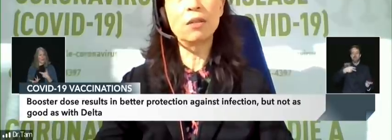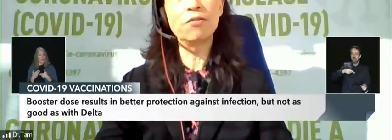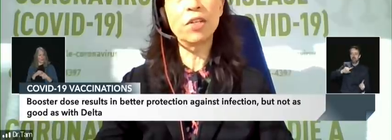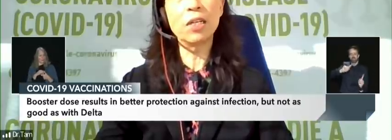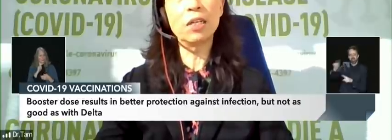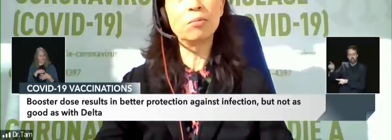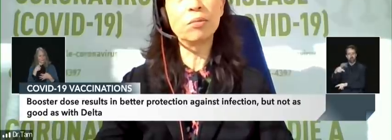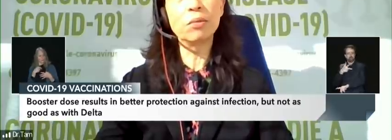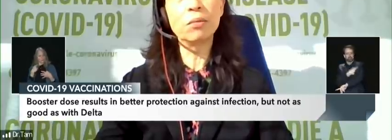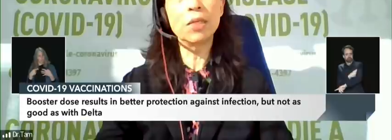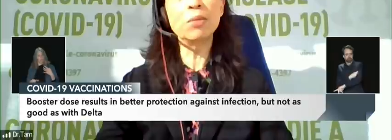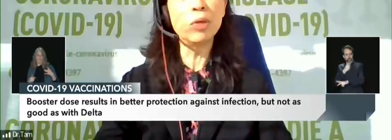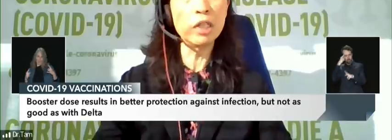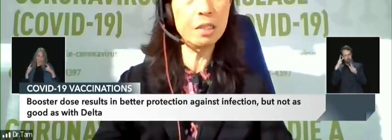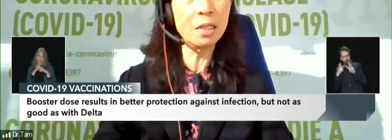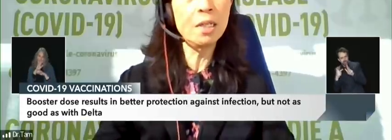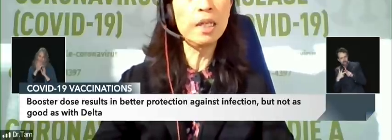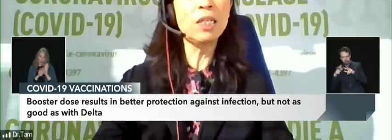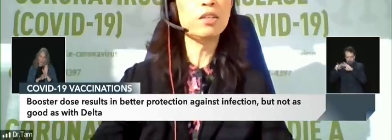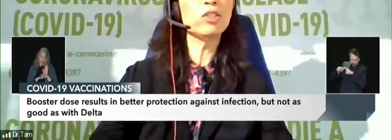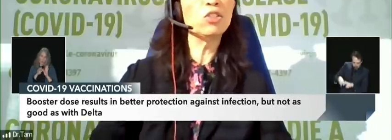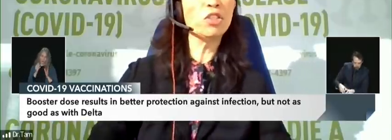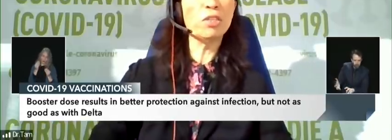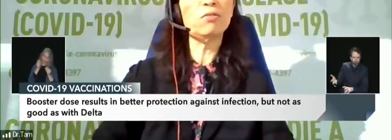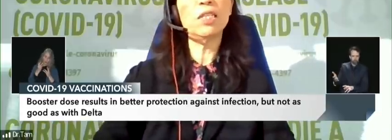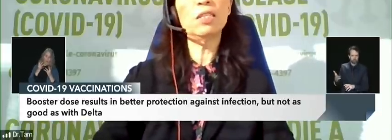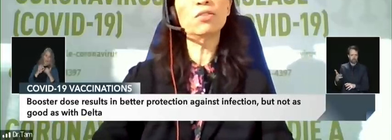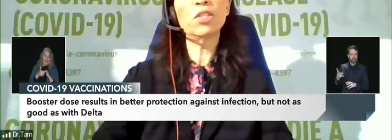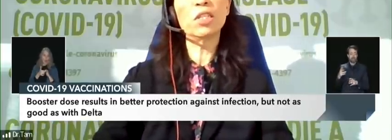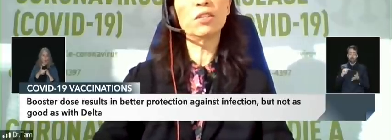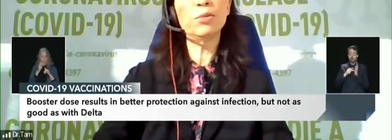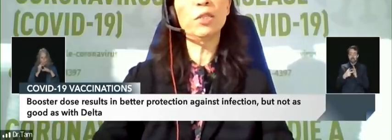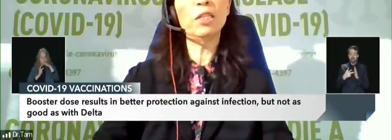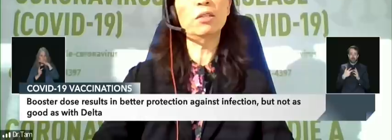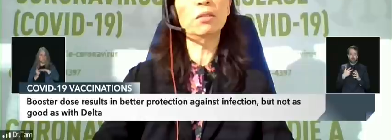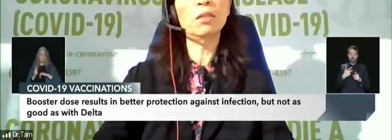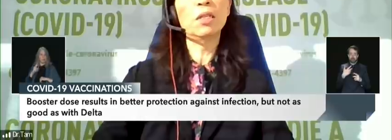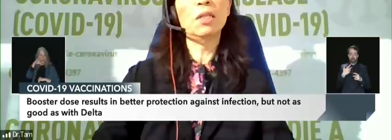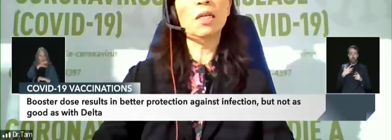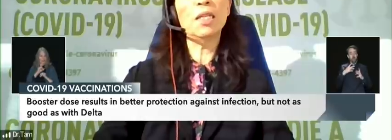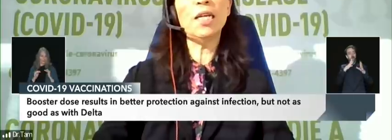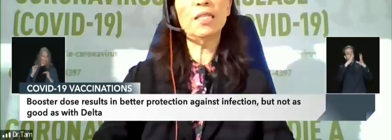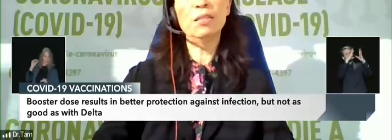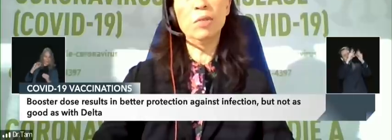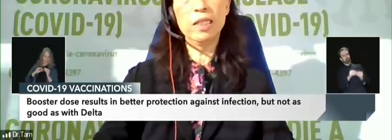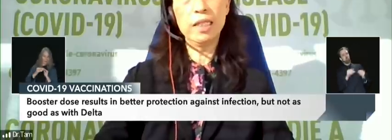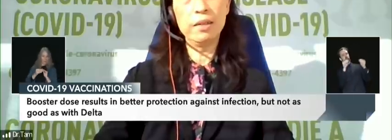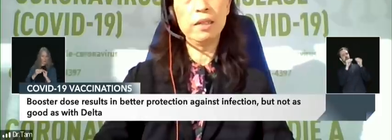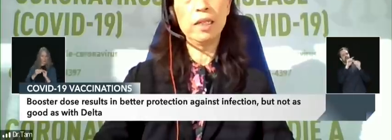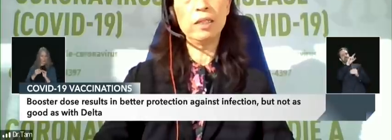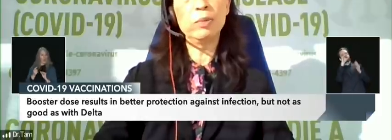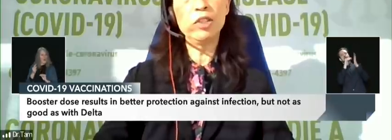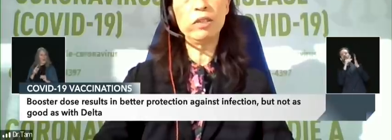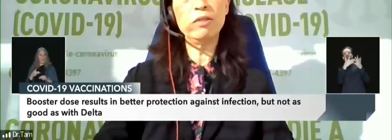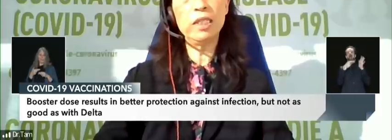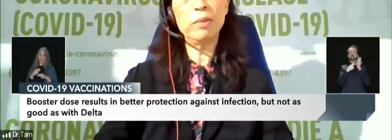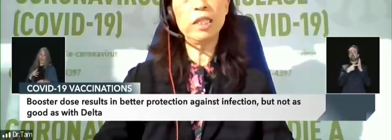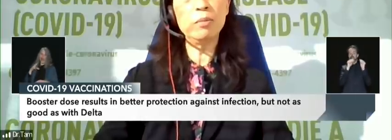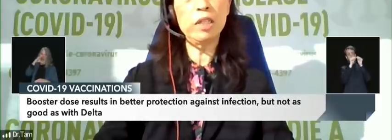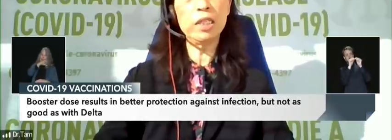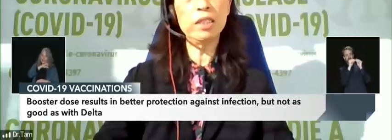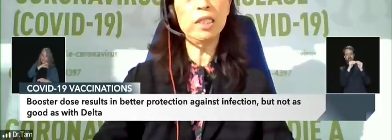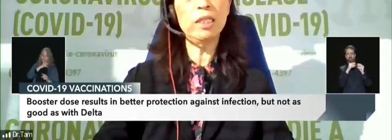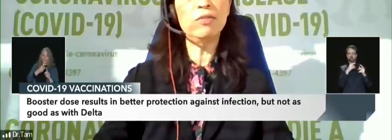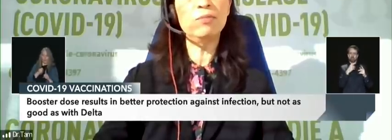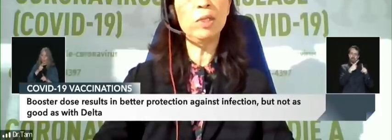of inputs in order to generate those curves but those are the estimates that that's been generated